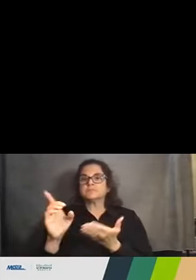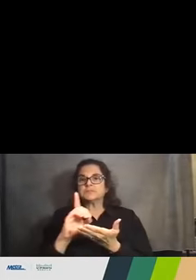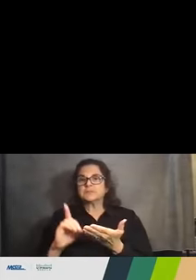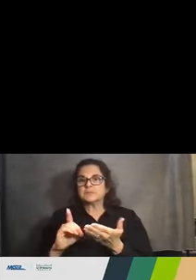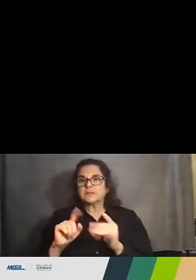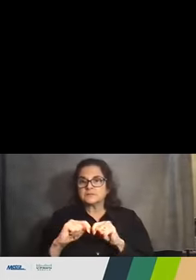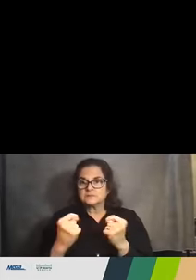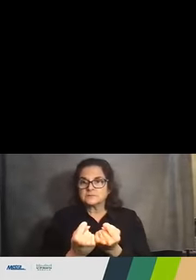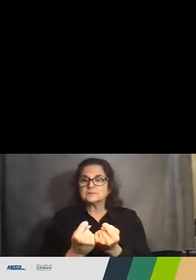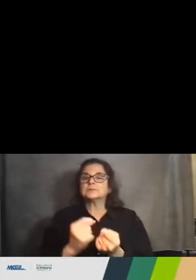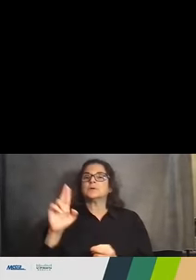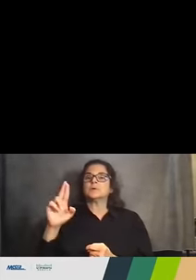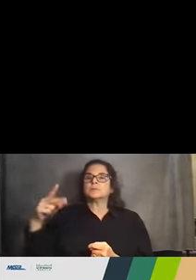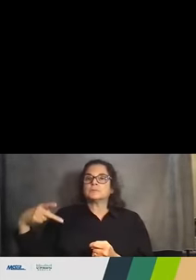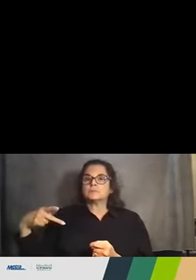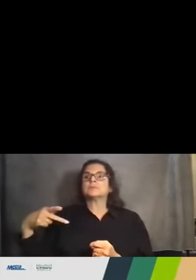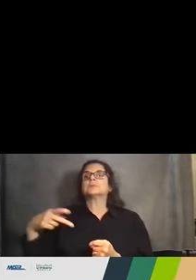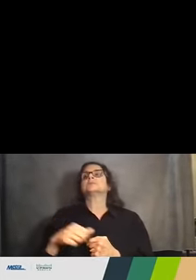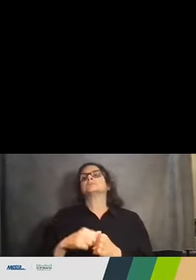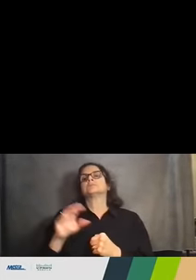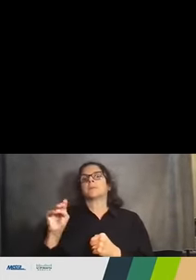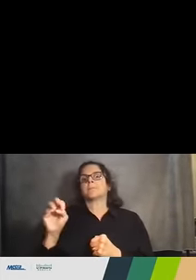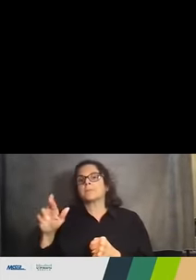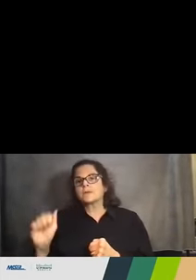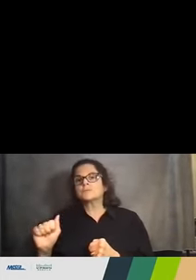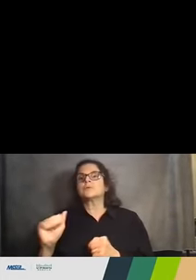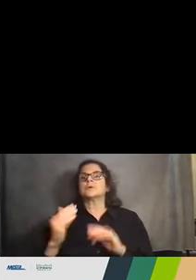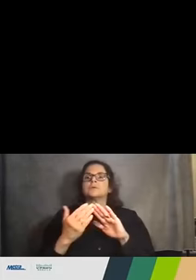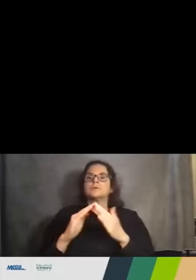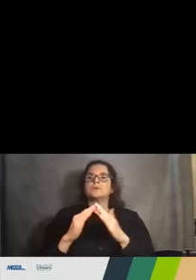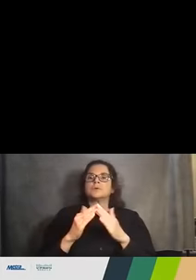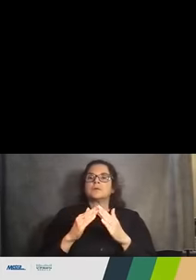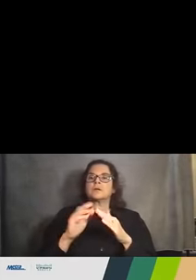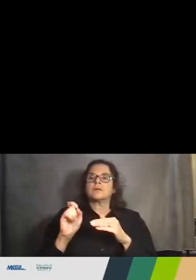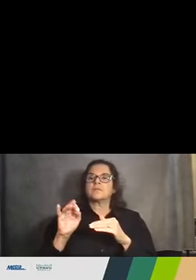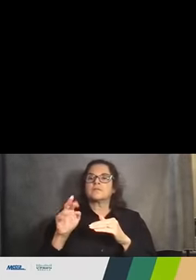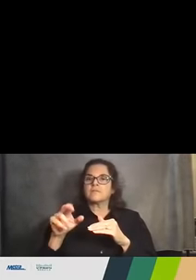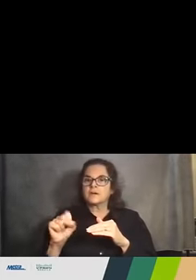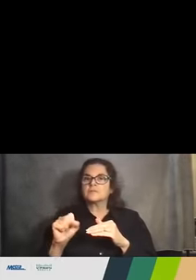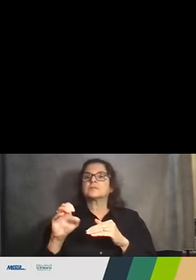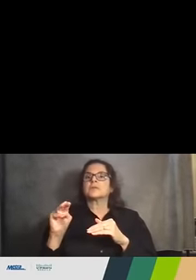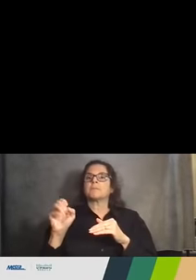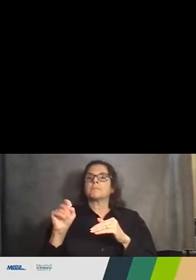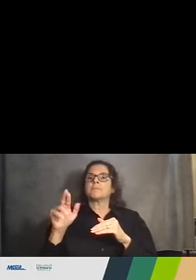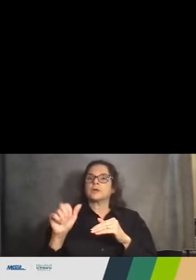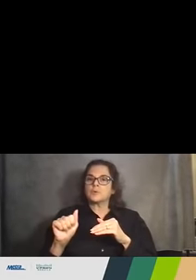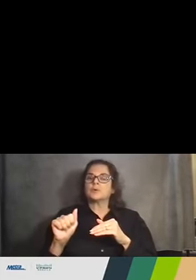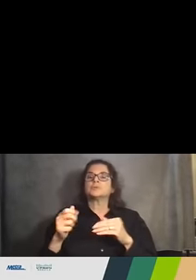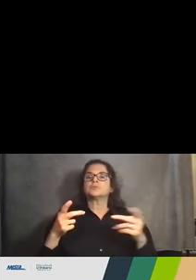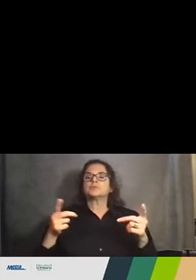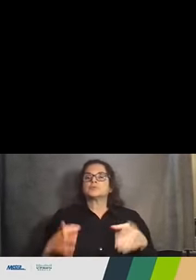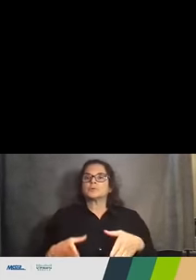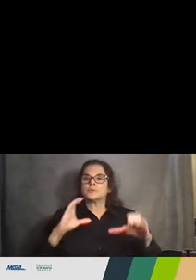staff, staff from METRA's Community Legislative Affairs and Project Delivery Departments, and METRA's Director of Communications,